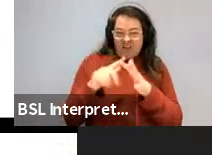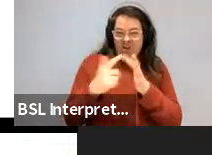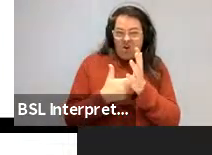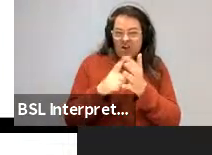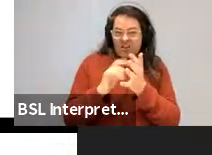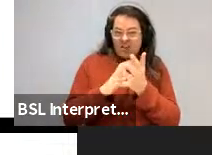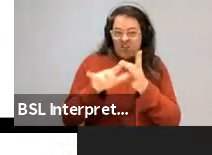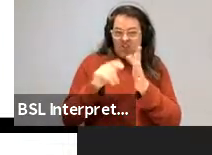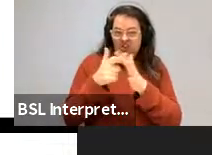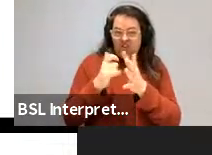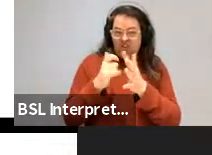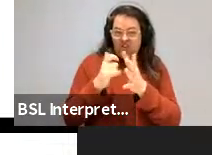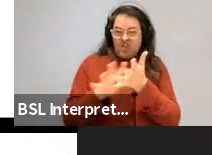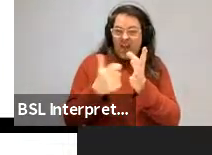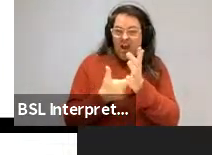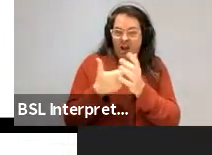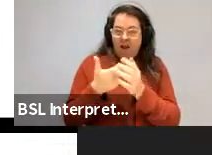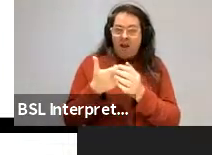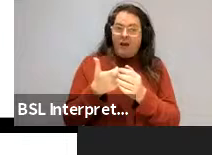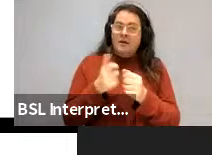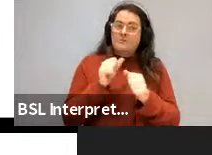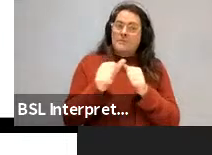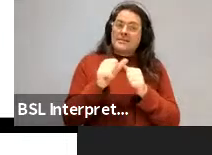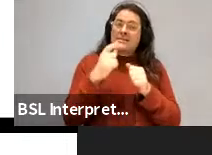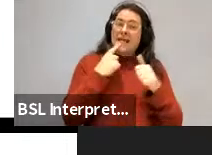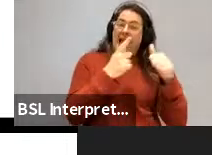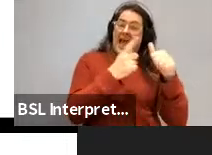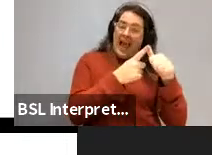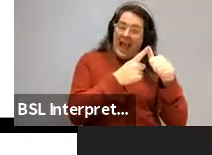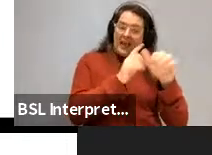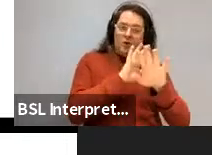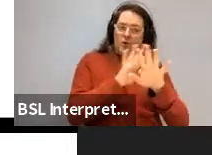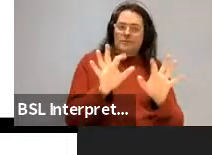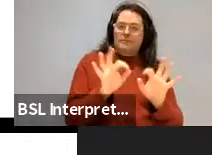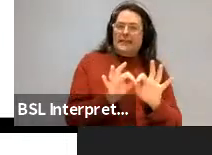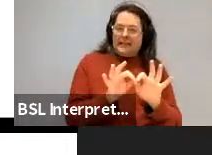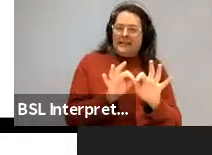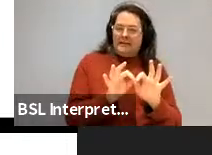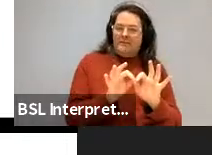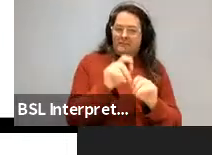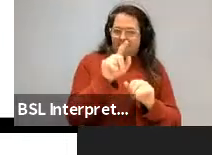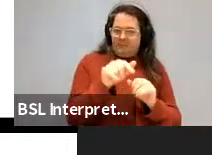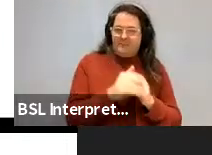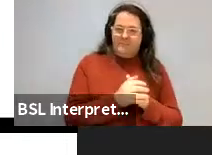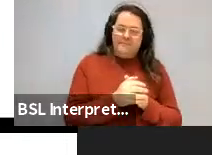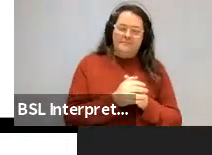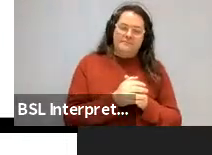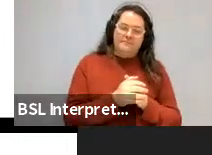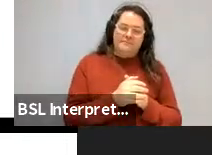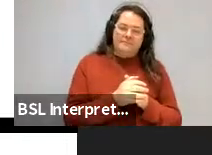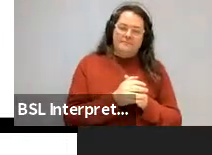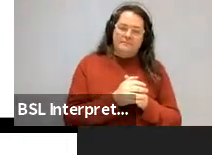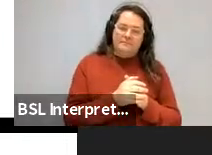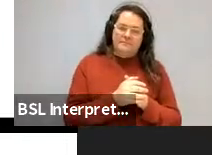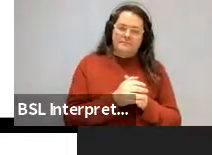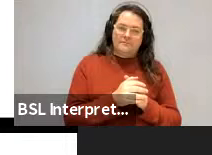actress did you buy a picture of? Then which actress did you buy that picture of? If you make the thing you're trying to focus a background, thing